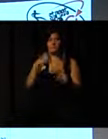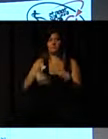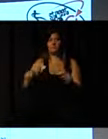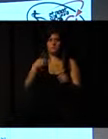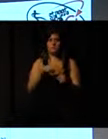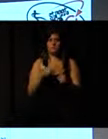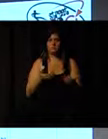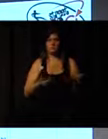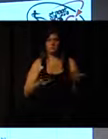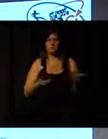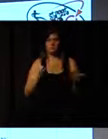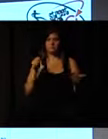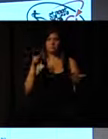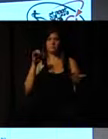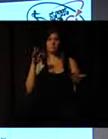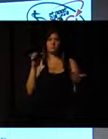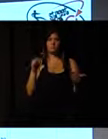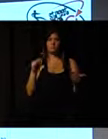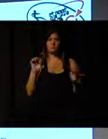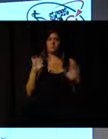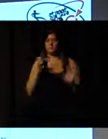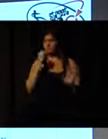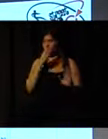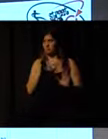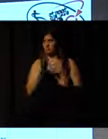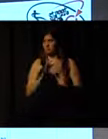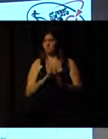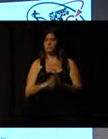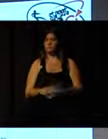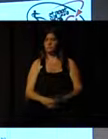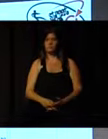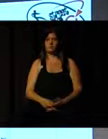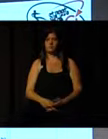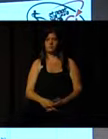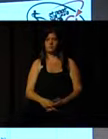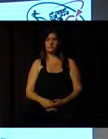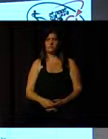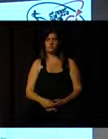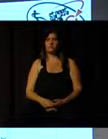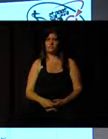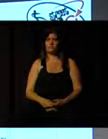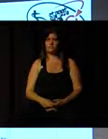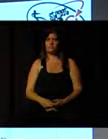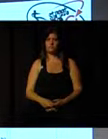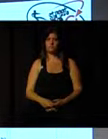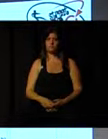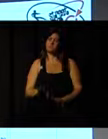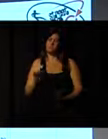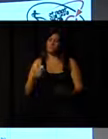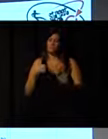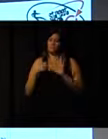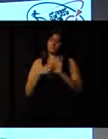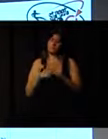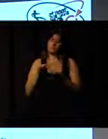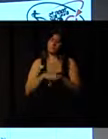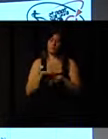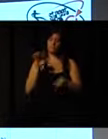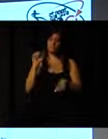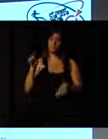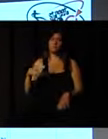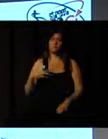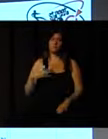But I just wanted to focus on the state of play in the UK in terms of who is volunteering and who isn't volunteering.